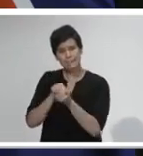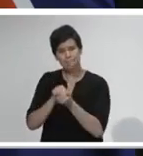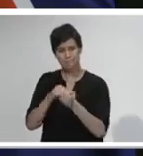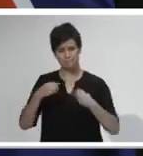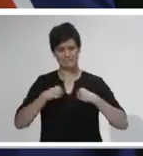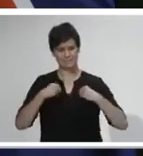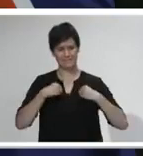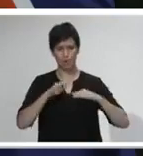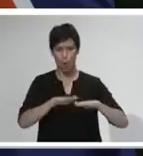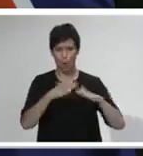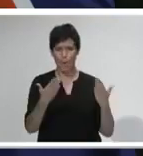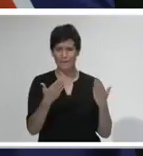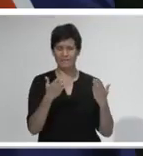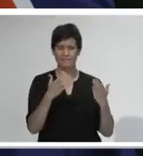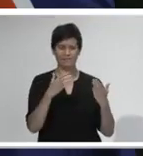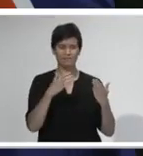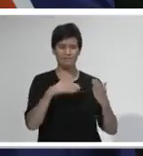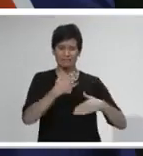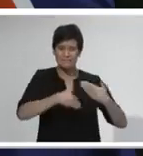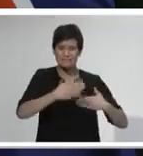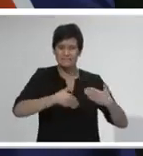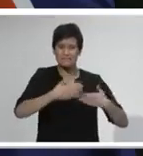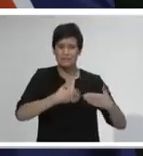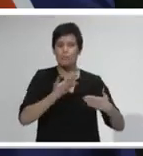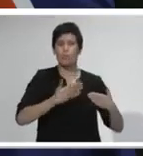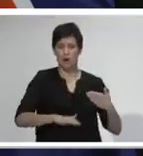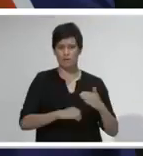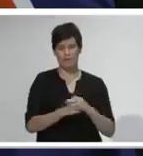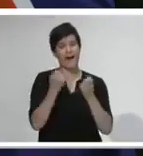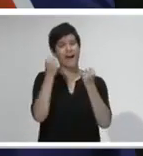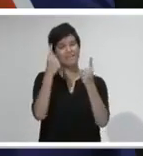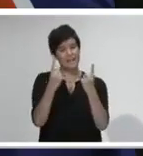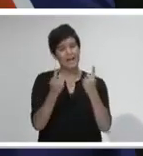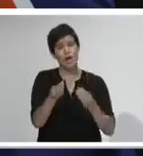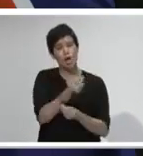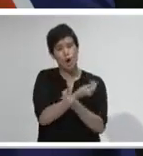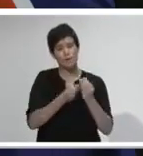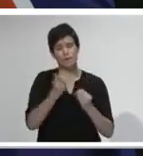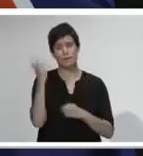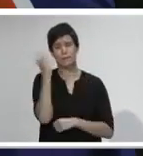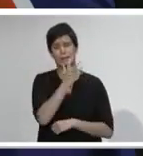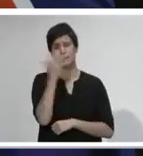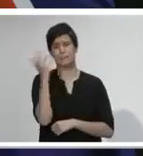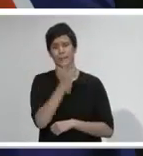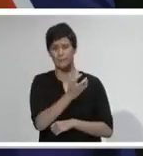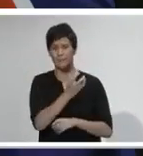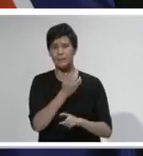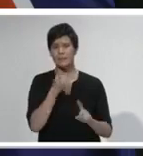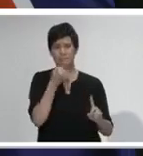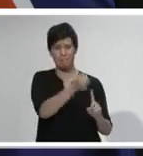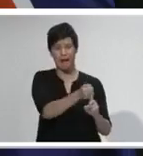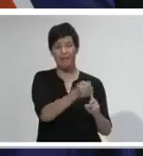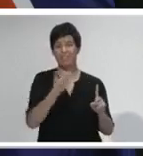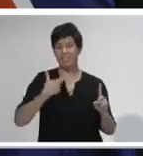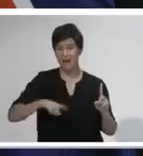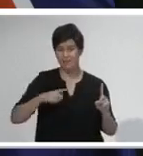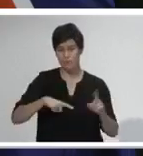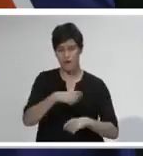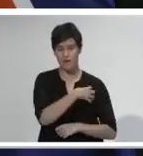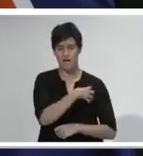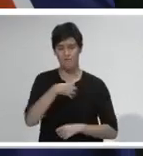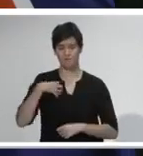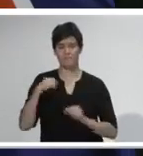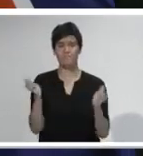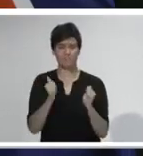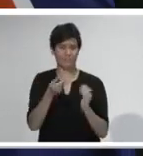do not underestimate the economic impact this has taken on everyone. And that's why we've had that multi-billion dollar investment set of